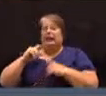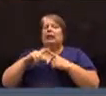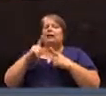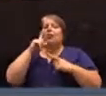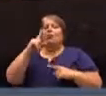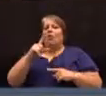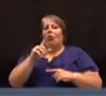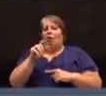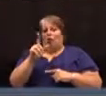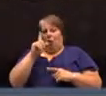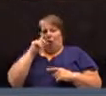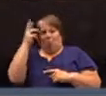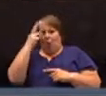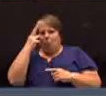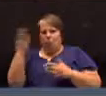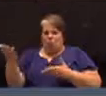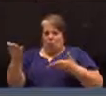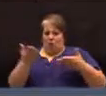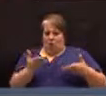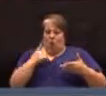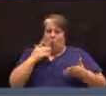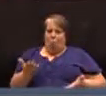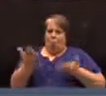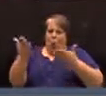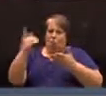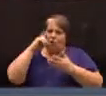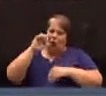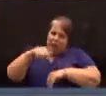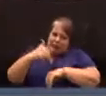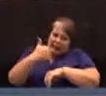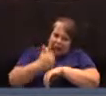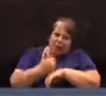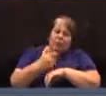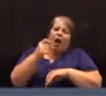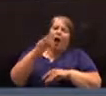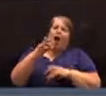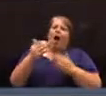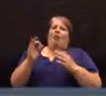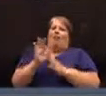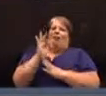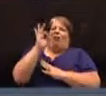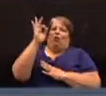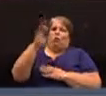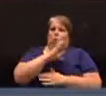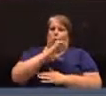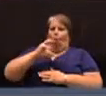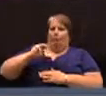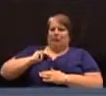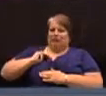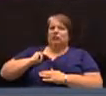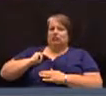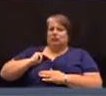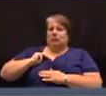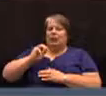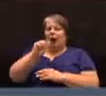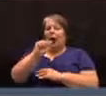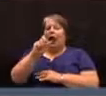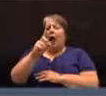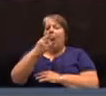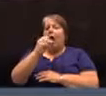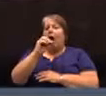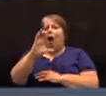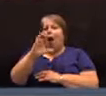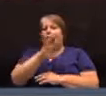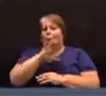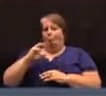for the purpose of bringing forth a proposal for the establishment of a futures commission. The ad hoc committee shall